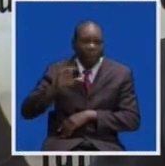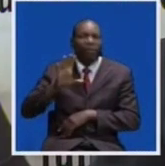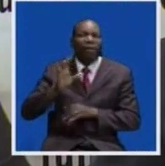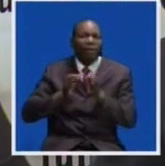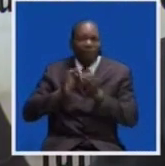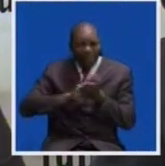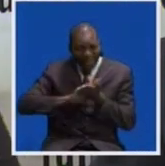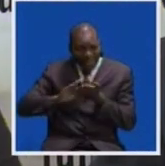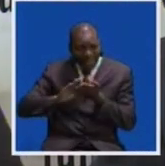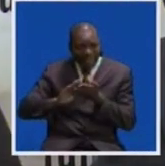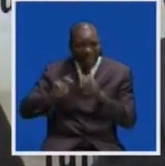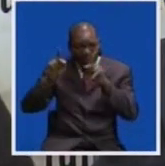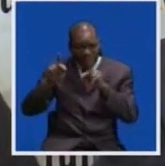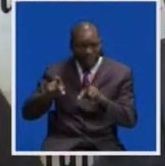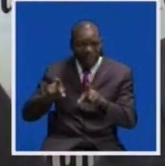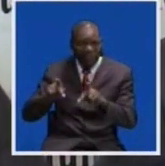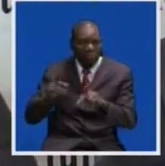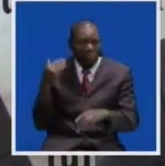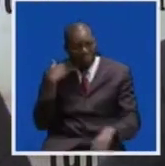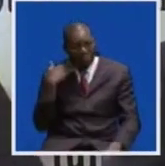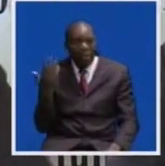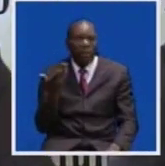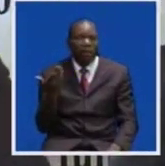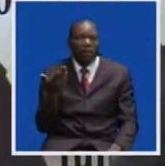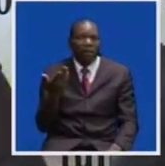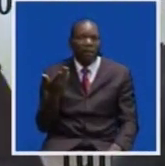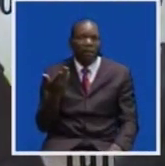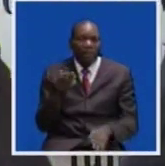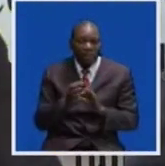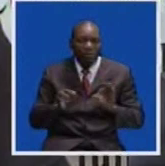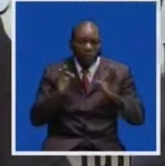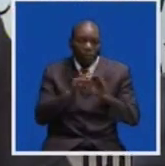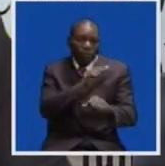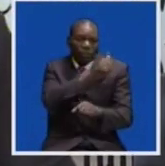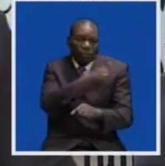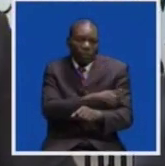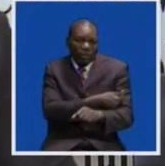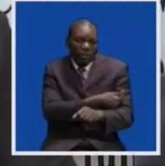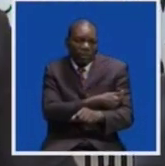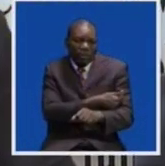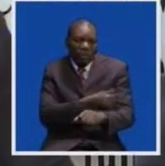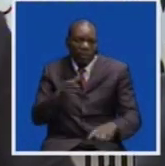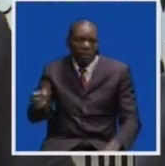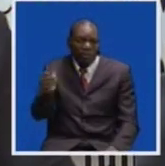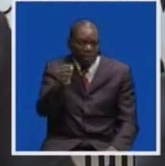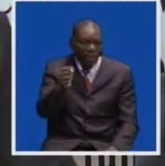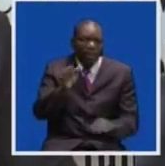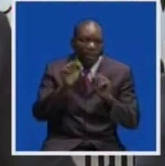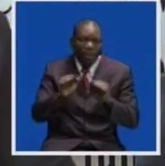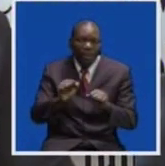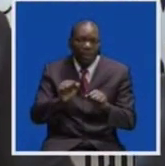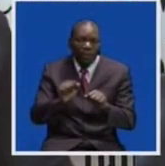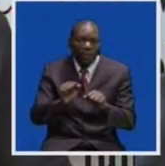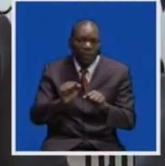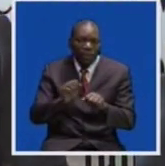person is not hampered, as long as they've been appointed by the appointing authority, is not hampered from performing their duties